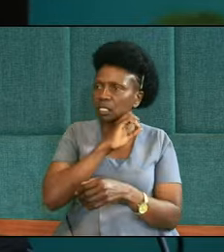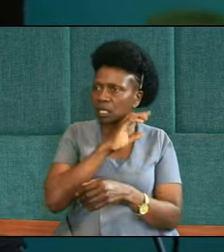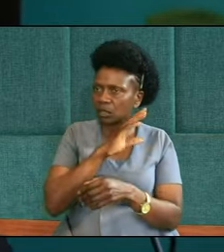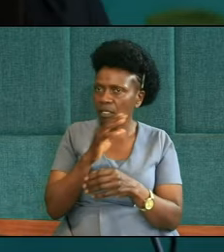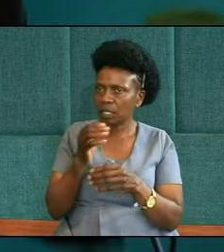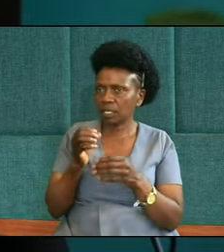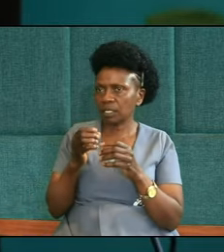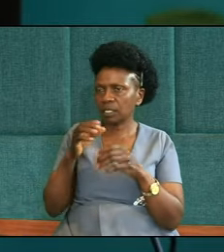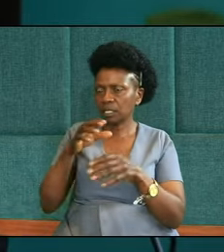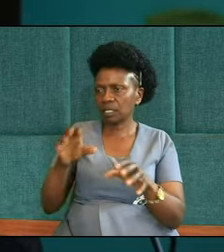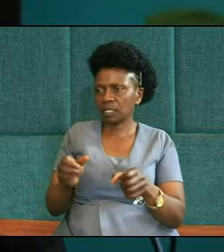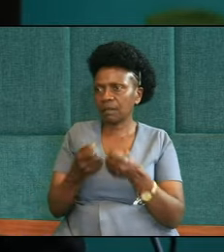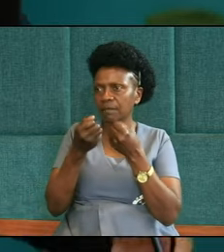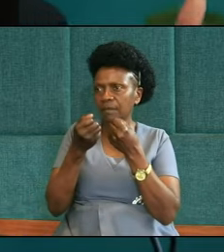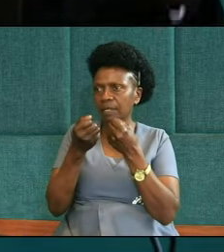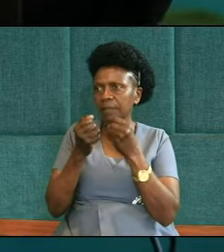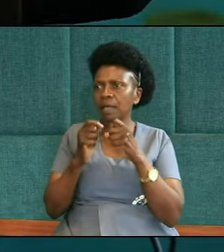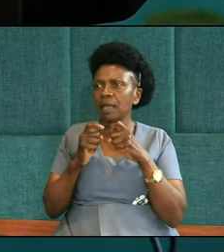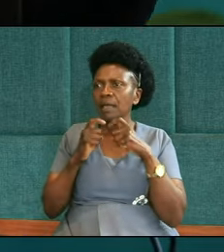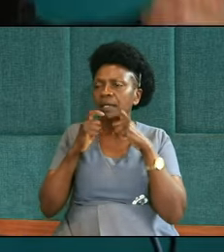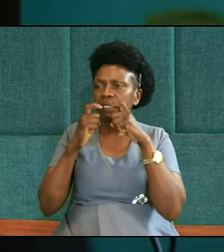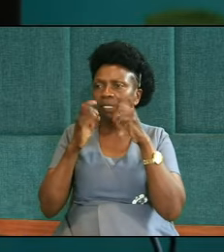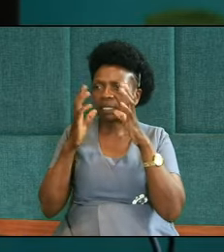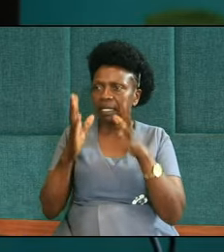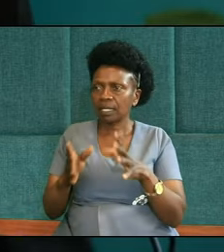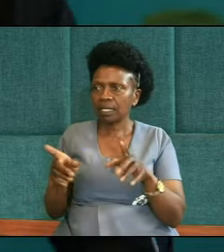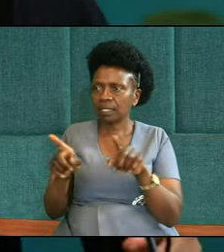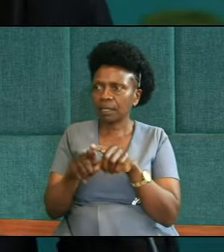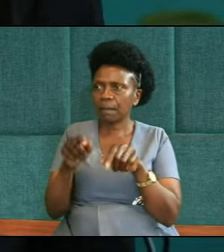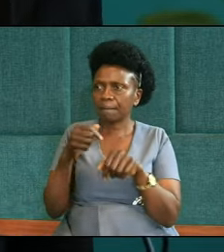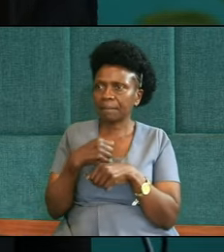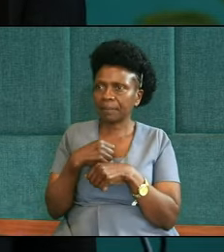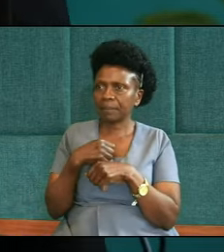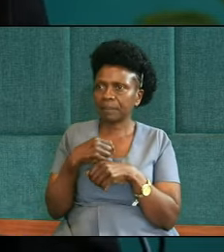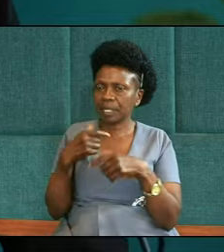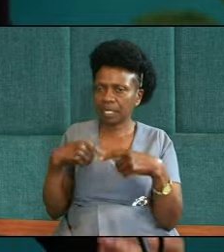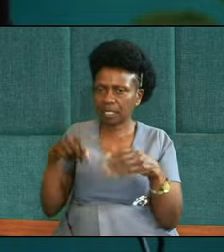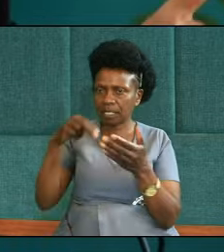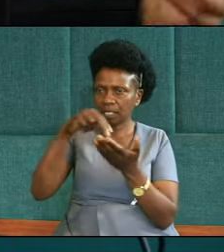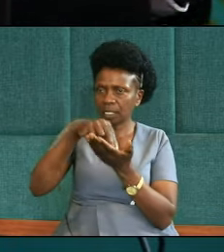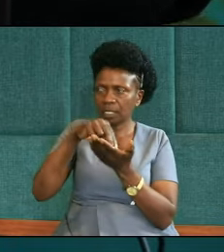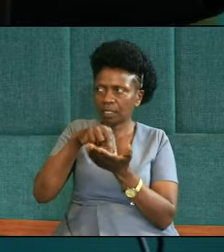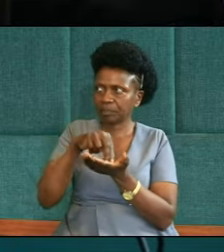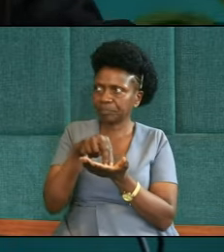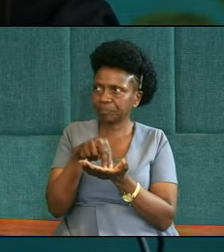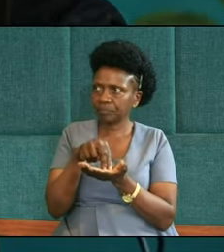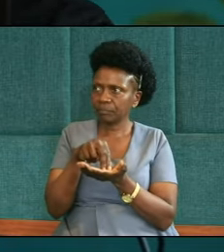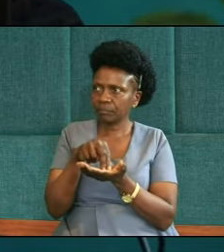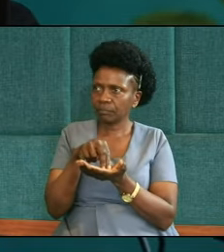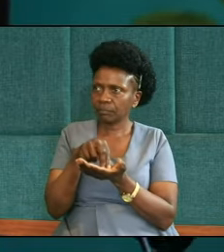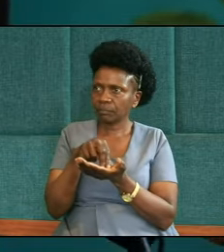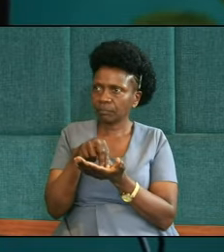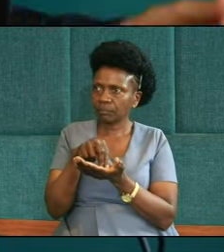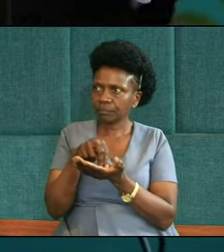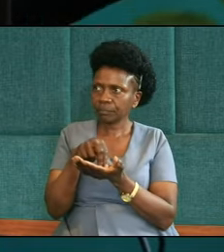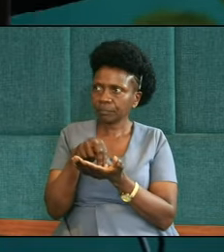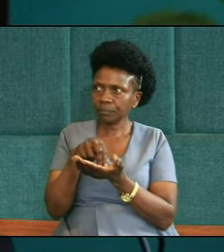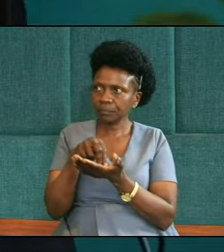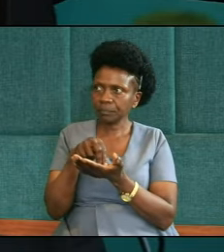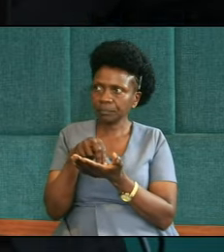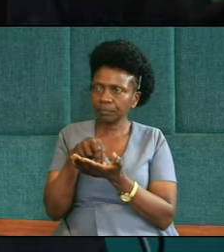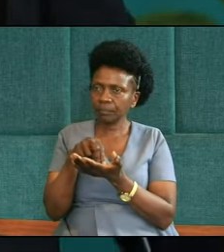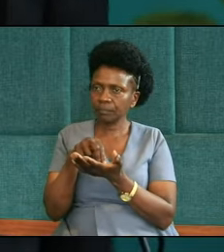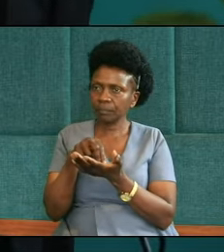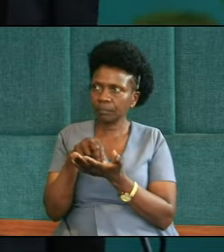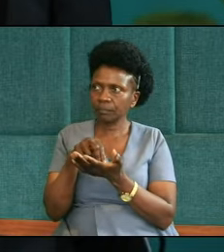wretch like me. As we stand, I will invite you during the singing of this hymn to come forward to put your prayer